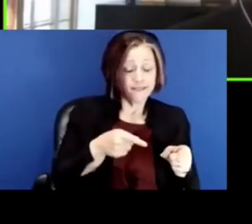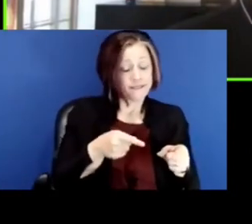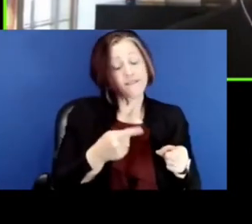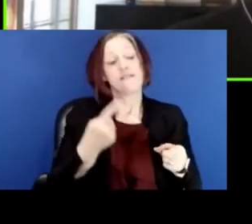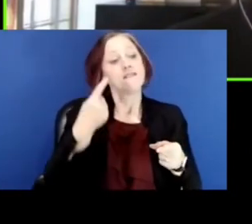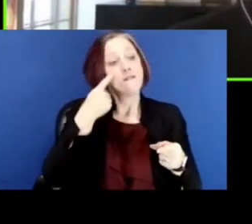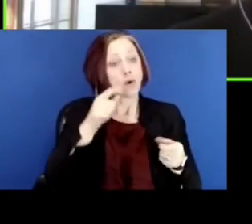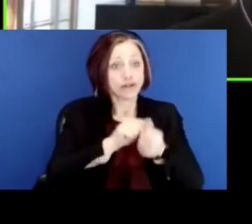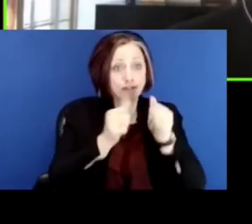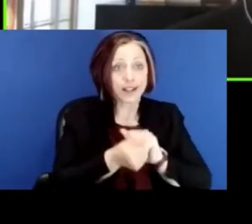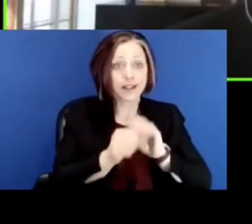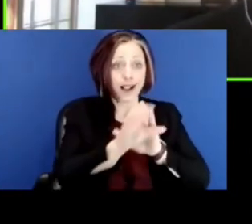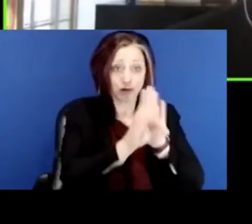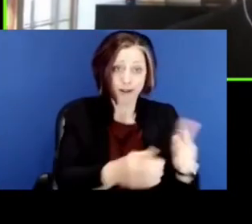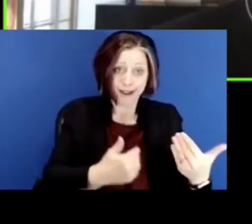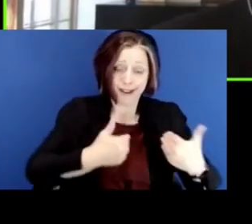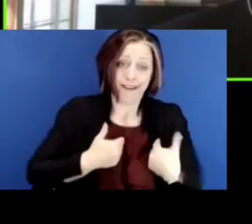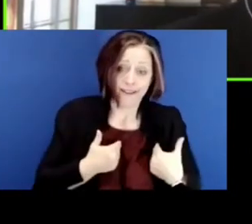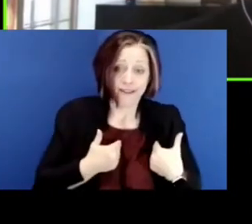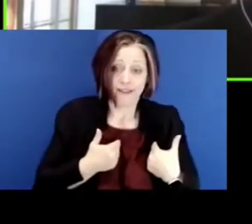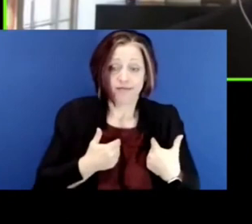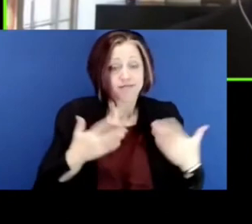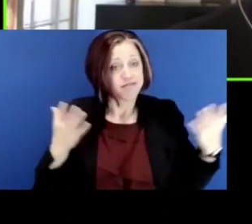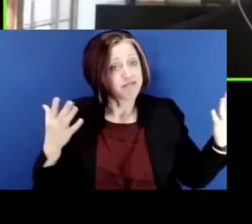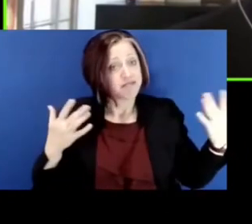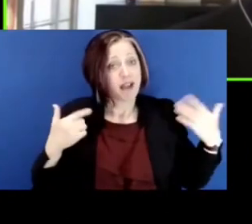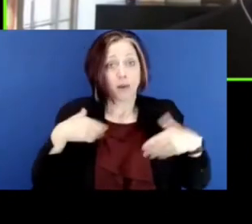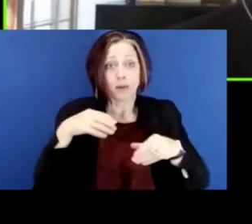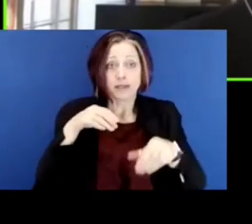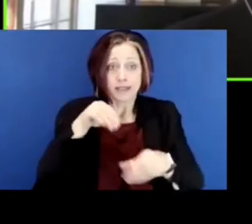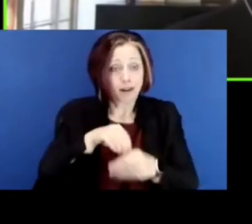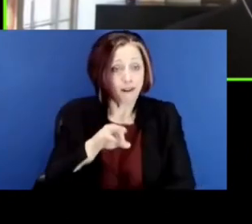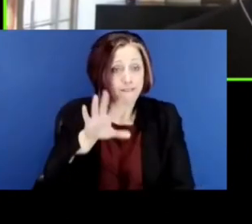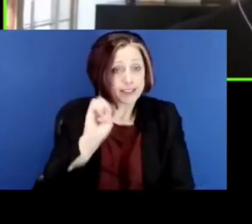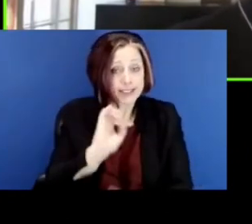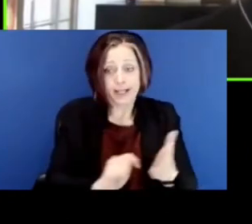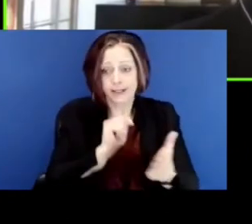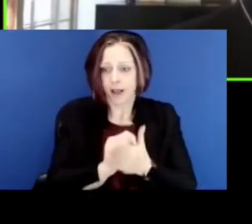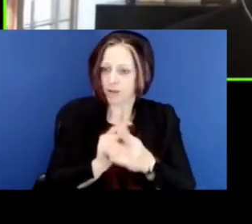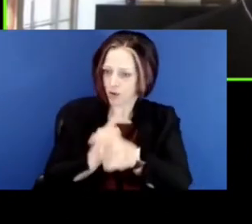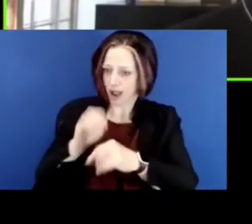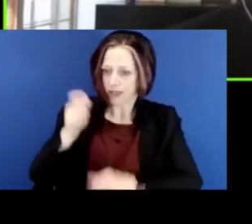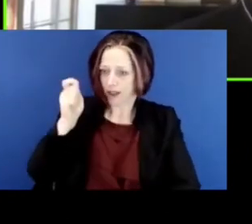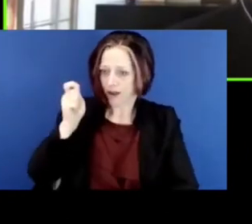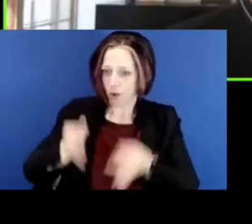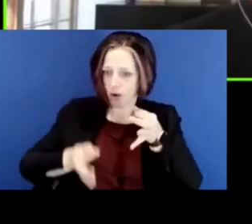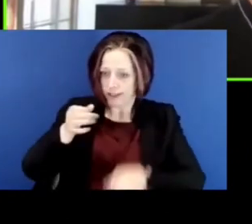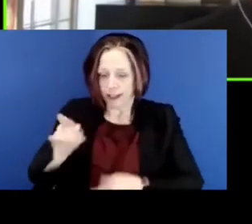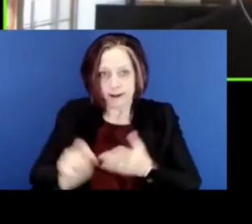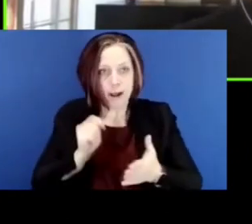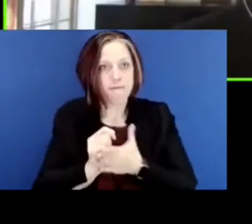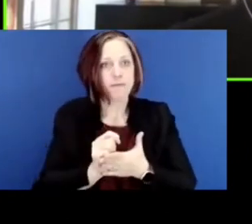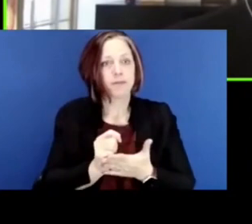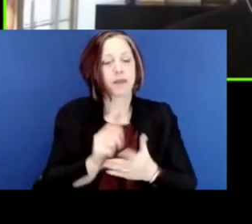changing our constitution. I was in office and you were on the court at a time where